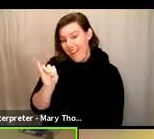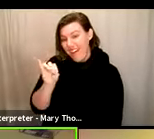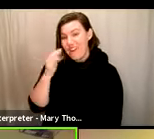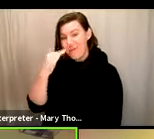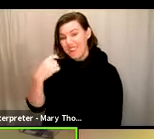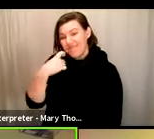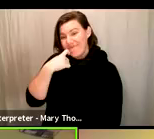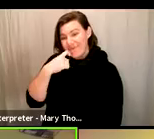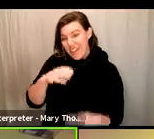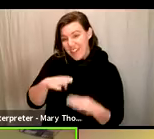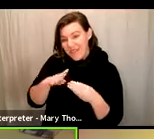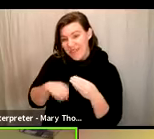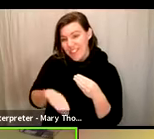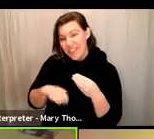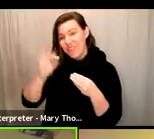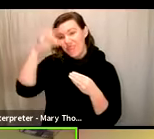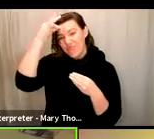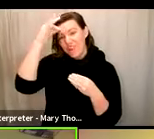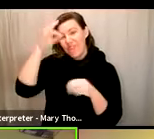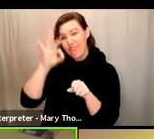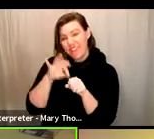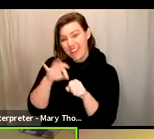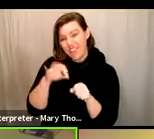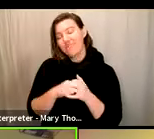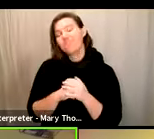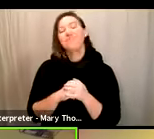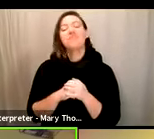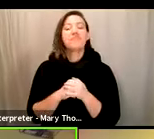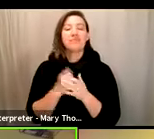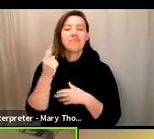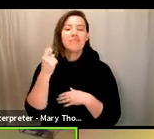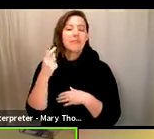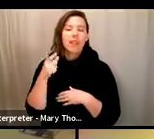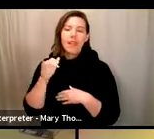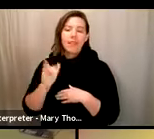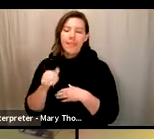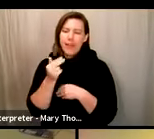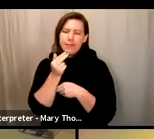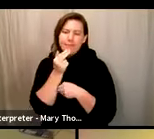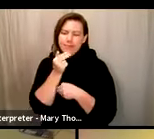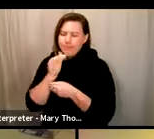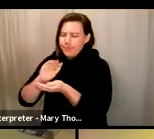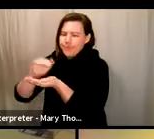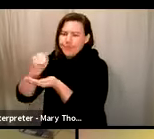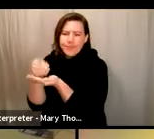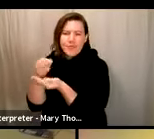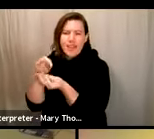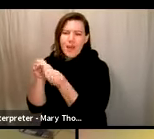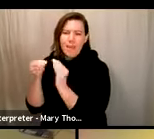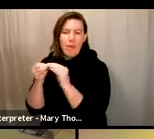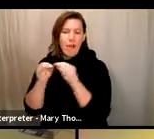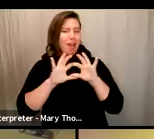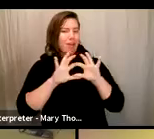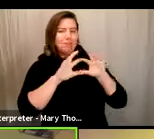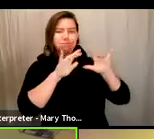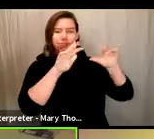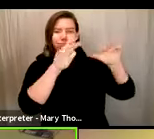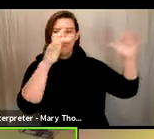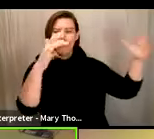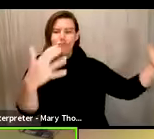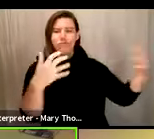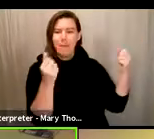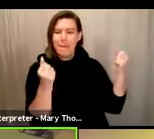day, this represents just a tiny infinitesimal portion of the legitimately cast ballots. And while it is definitely